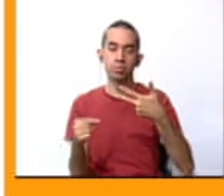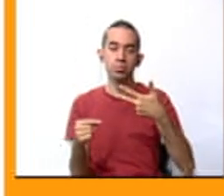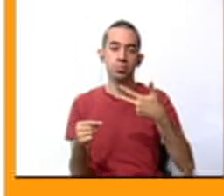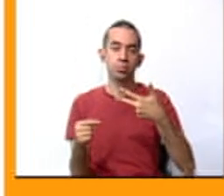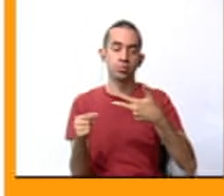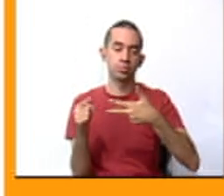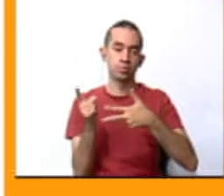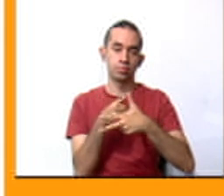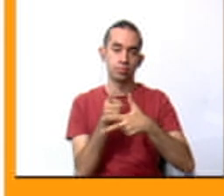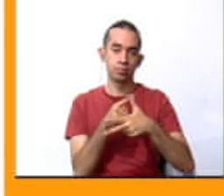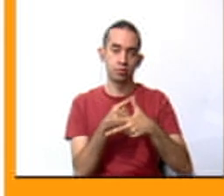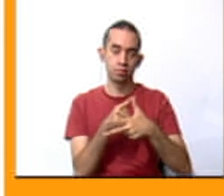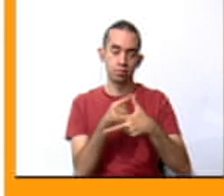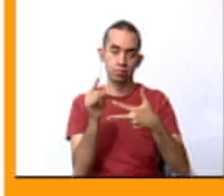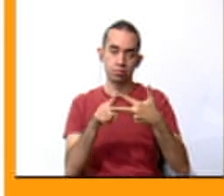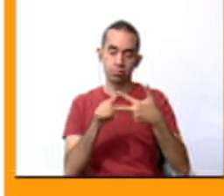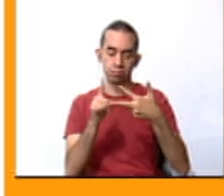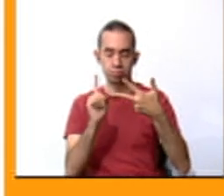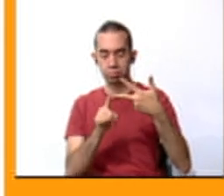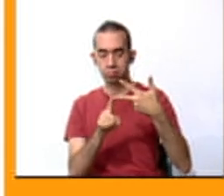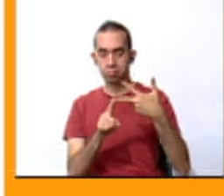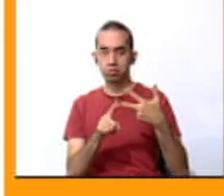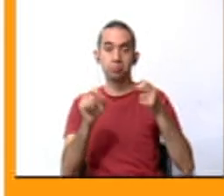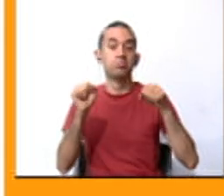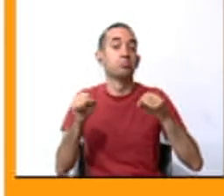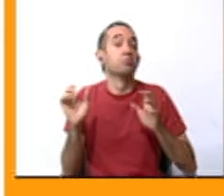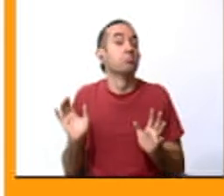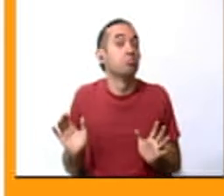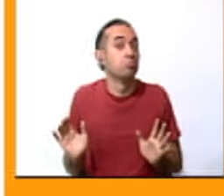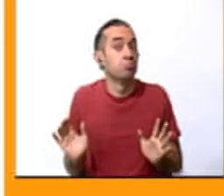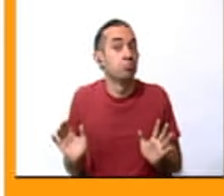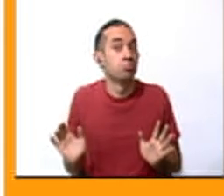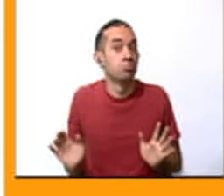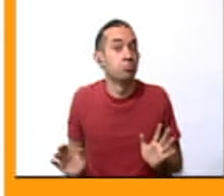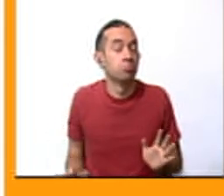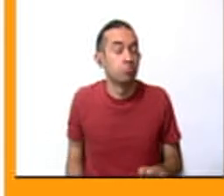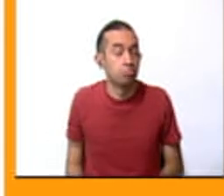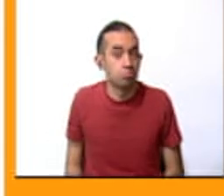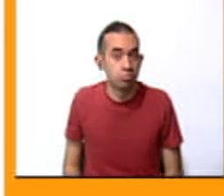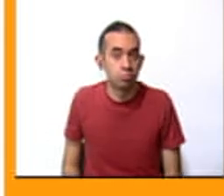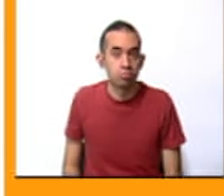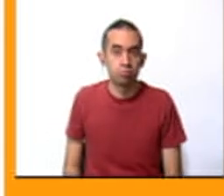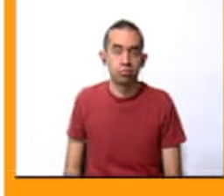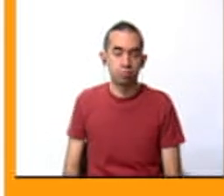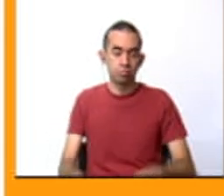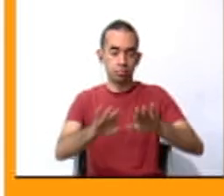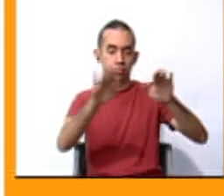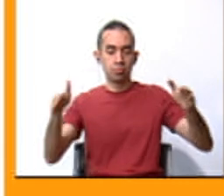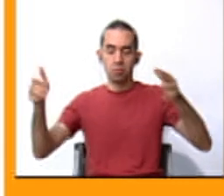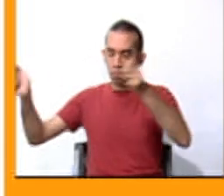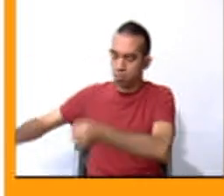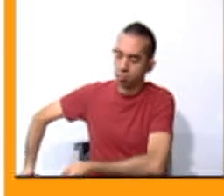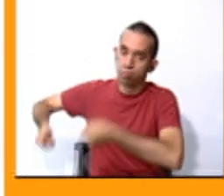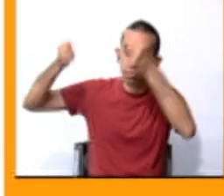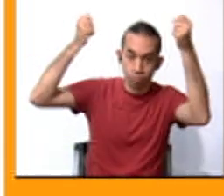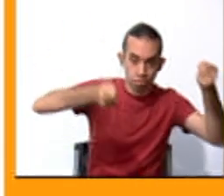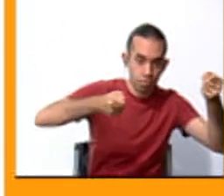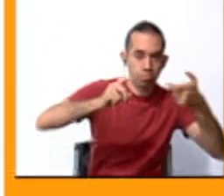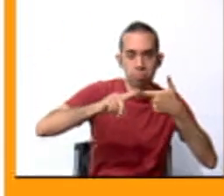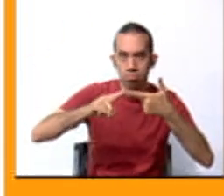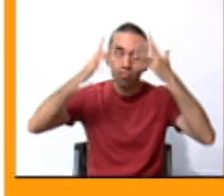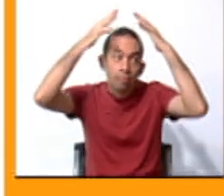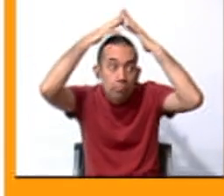And we have three things we may do. We might do raise objects, cover your head,